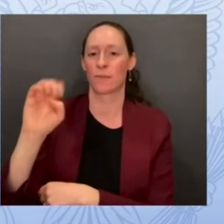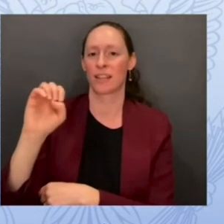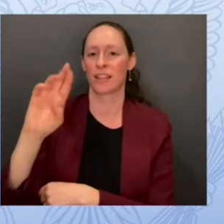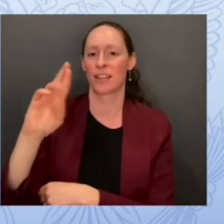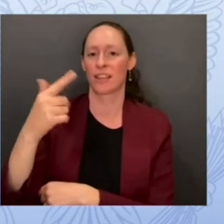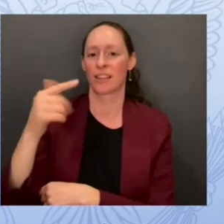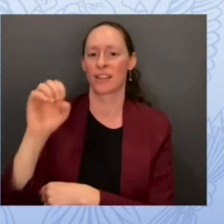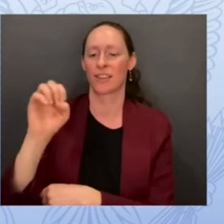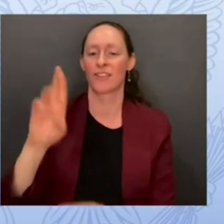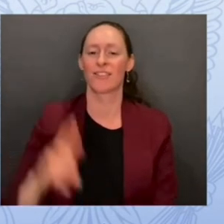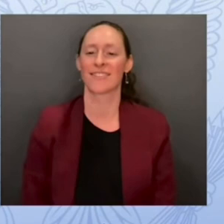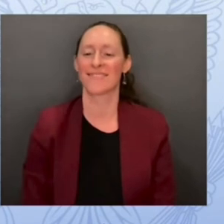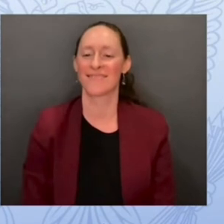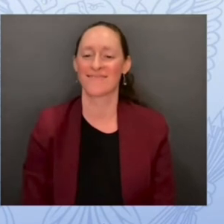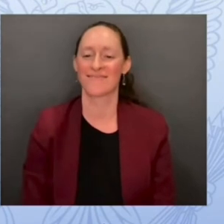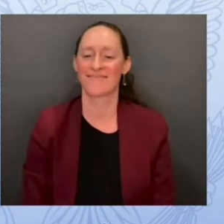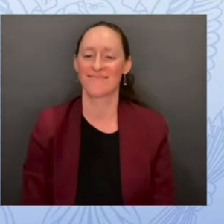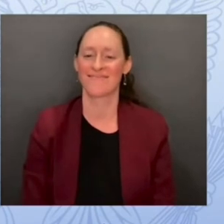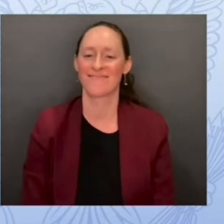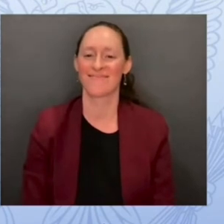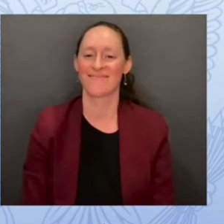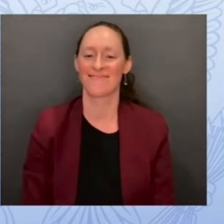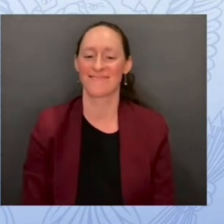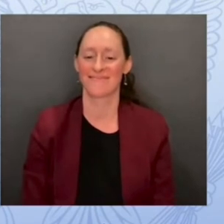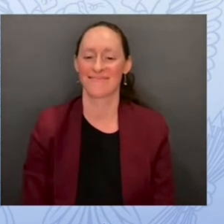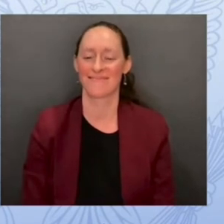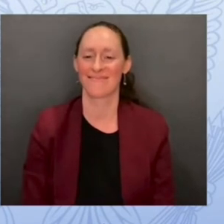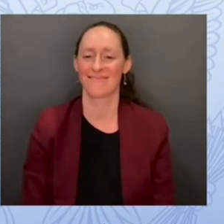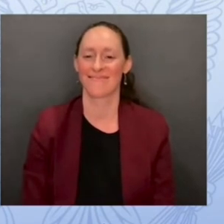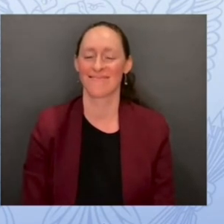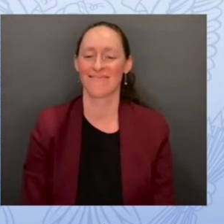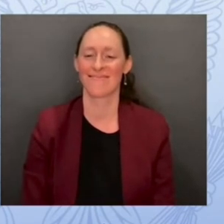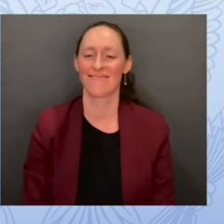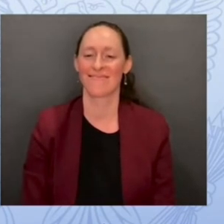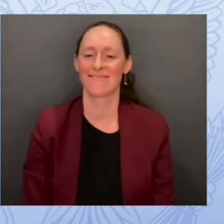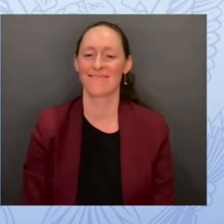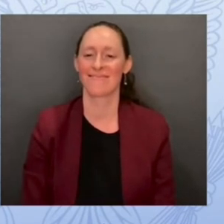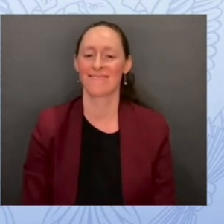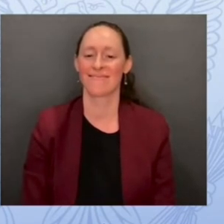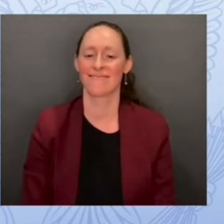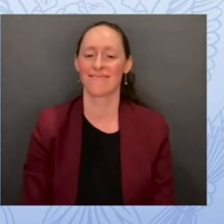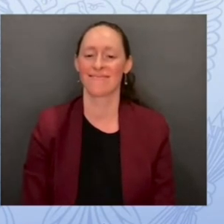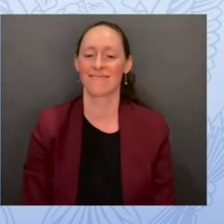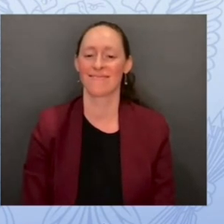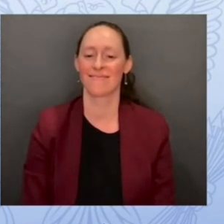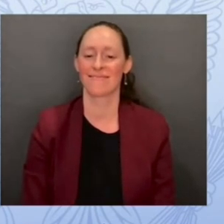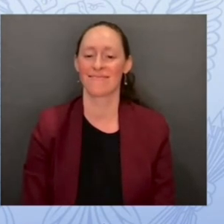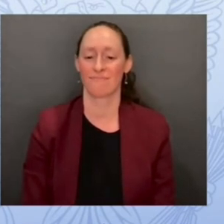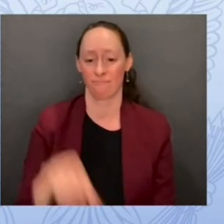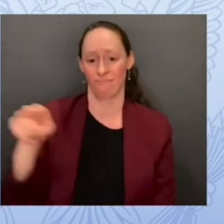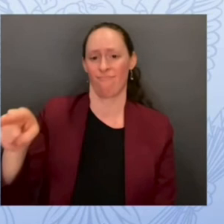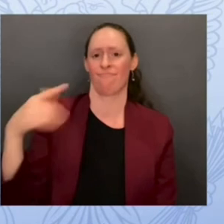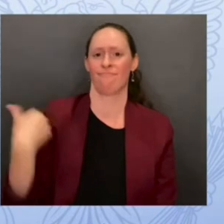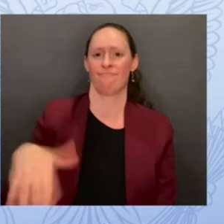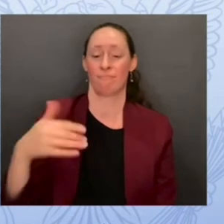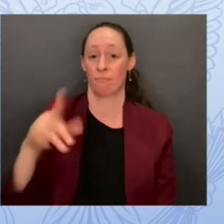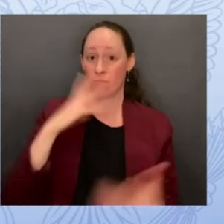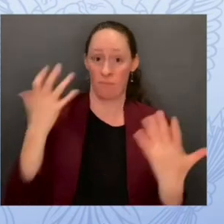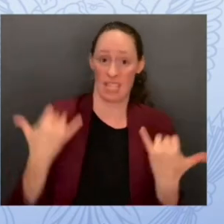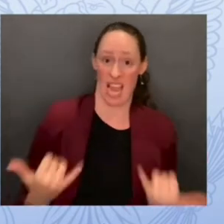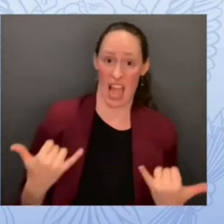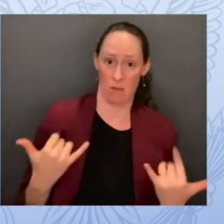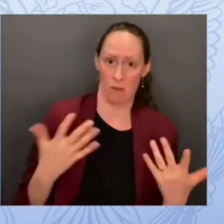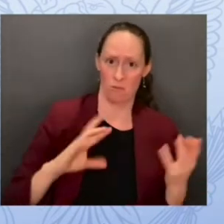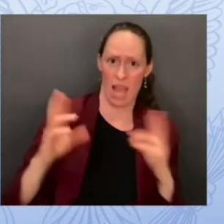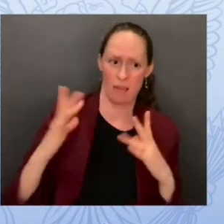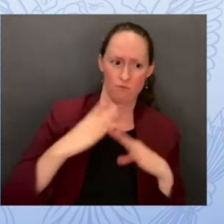An ounce of prevention today is worth a pound of cure tomorrow, especially when an ounce of prevention enables you to spend